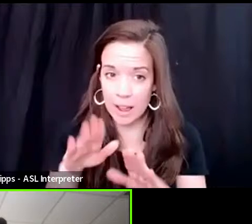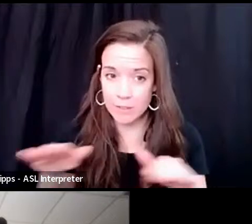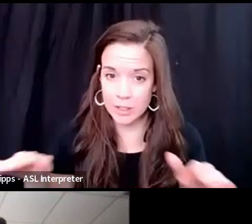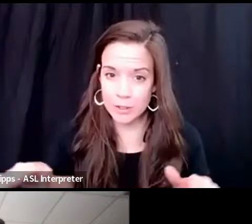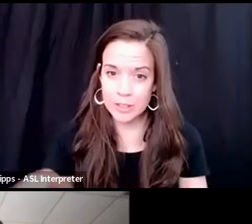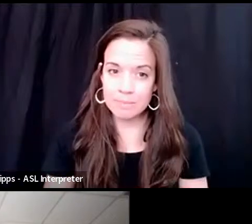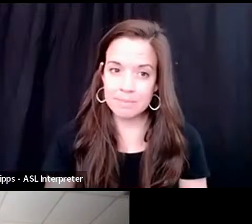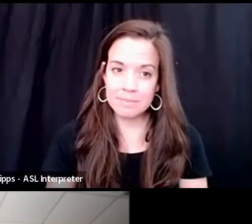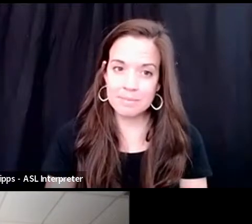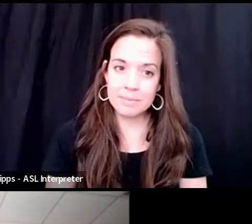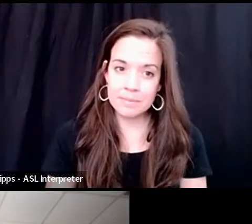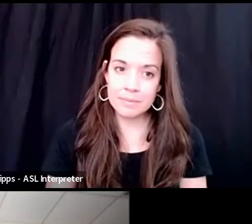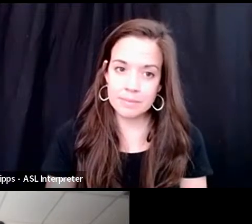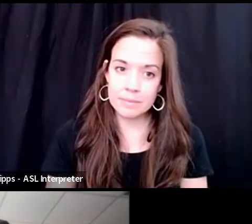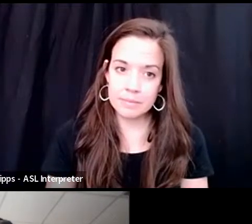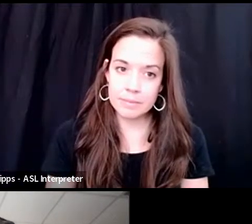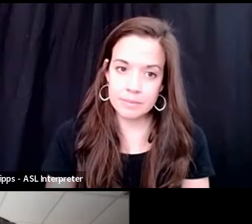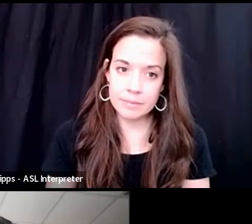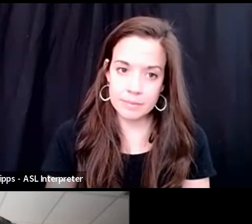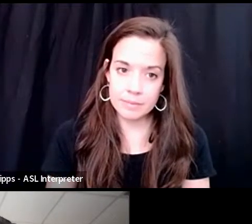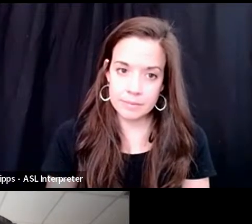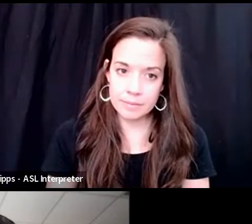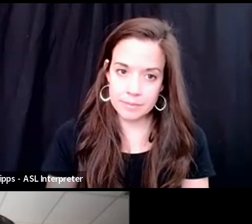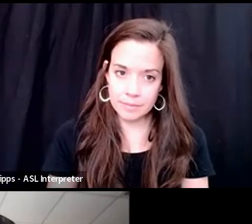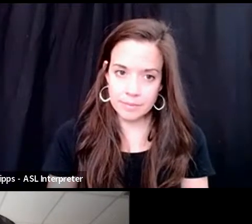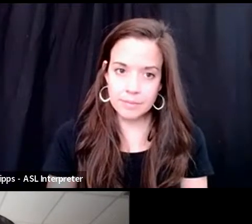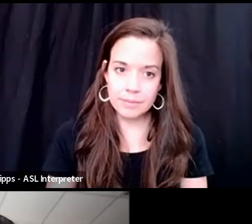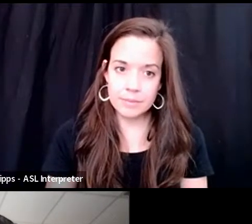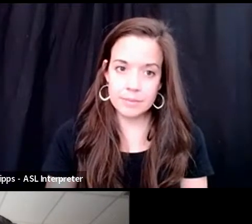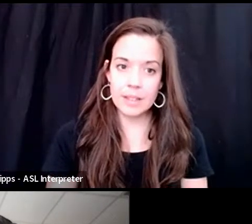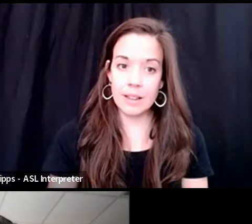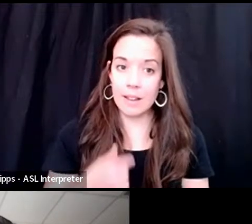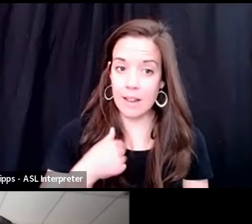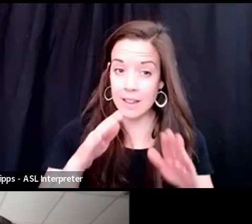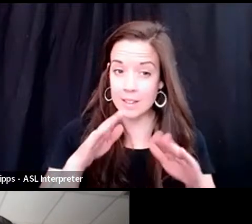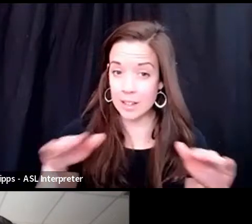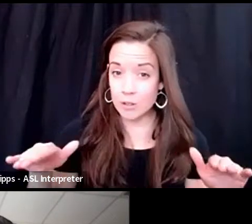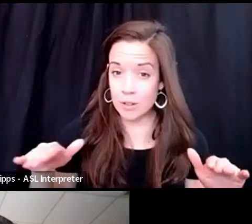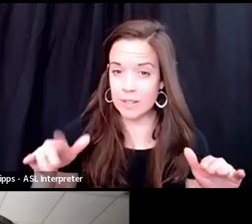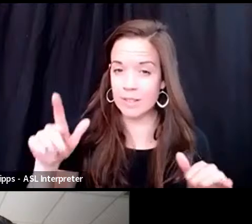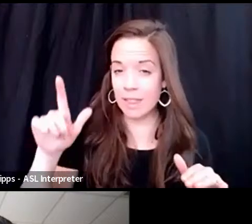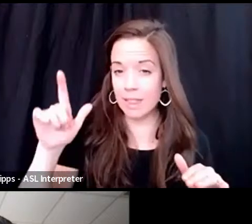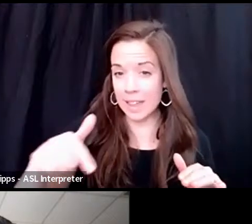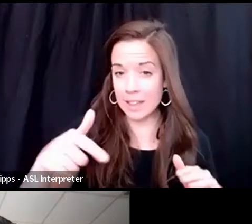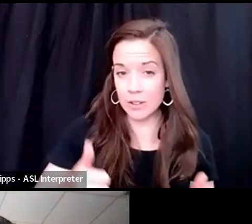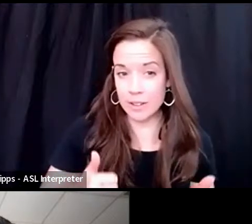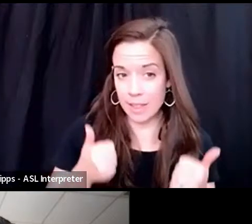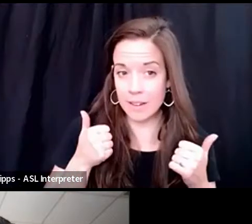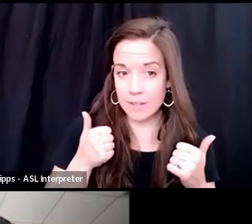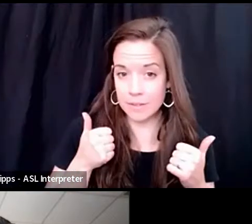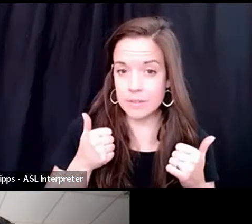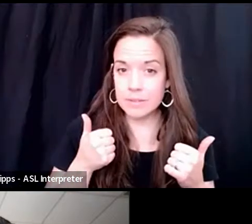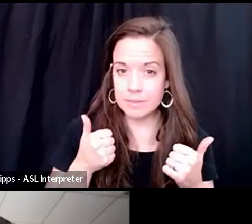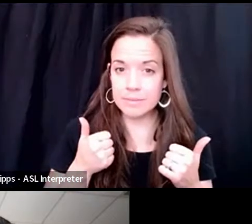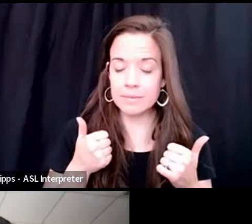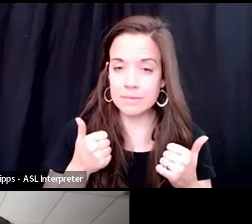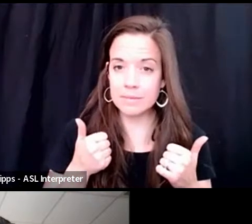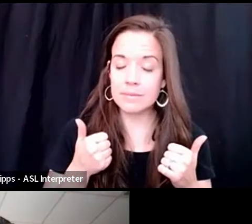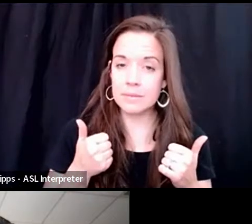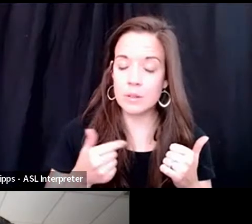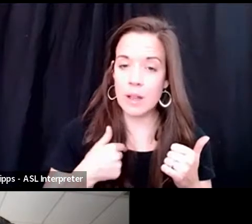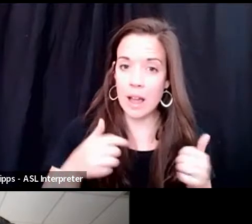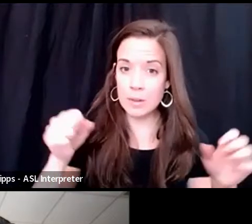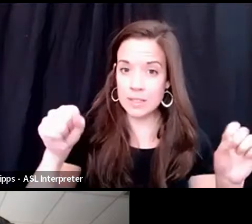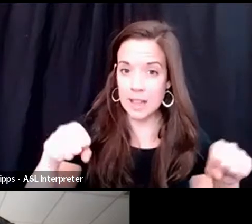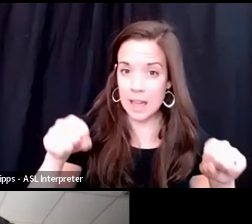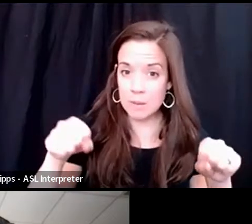So I, um, had children a little bit later in life. So I was able to